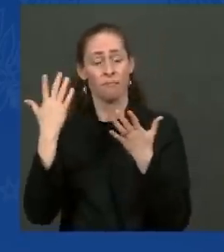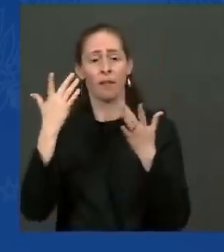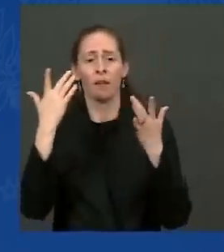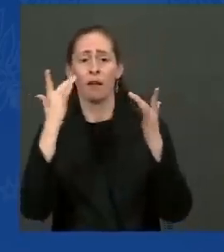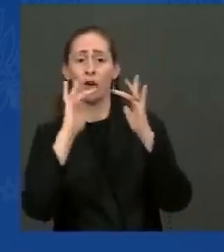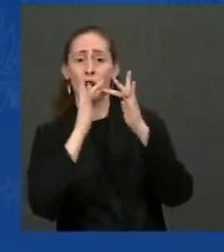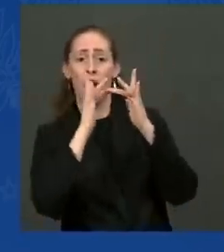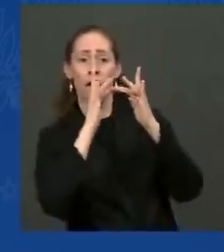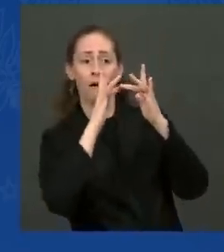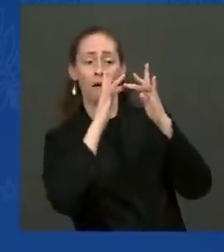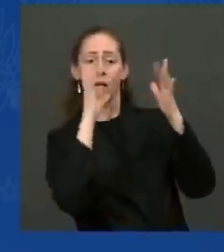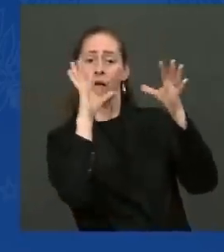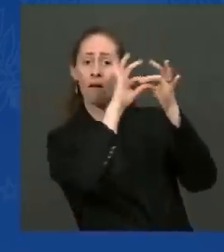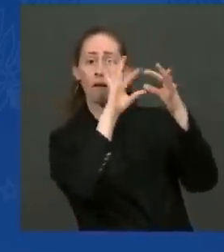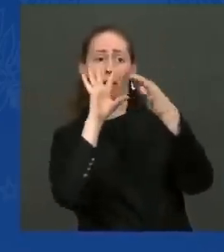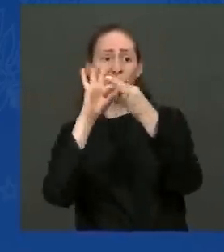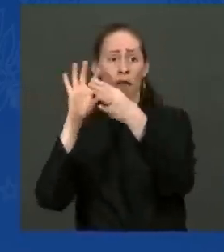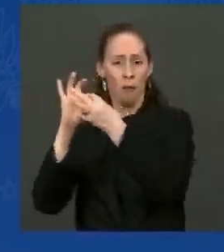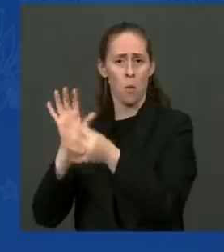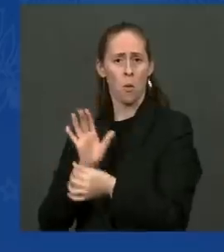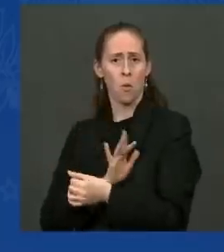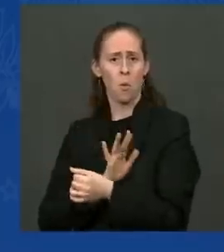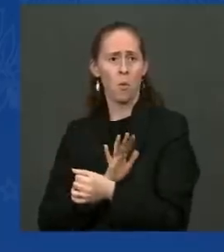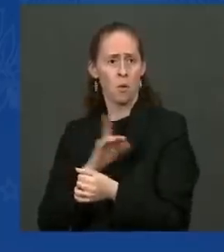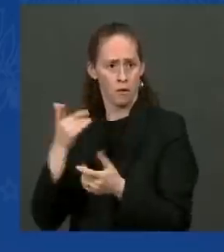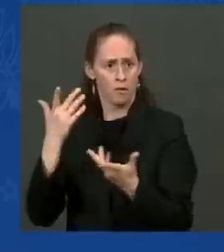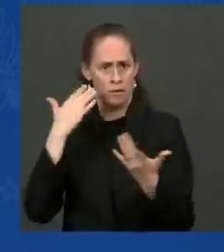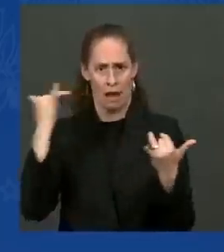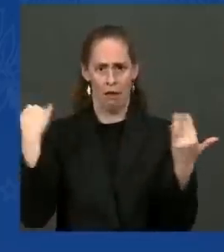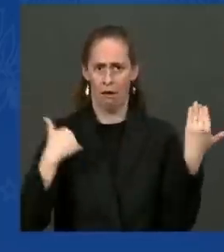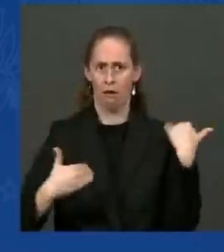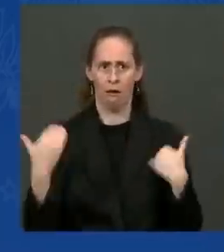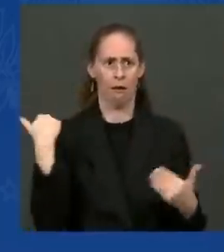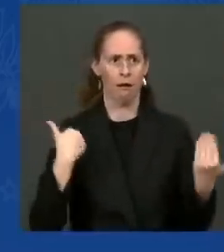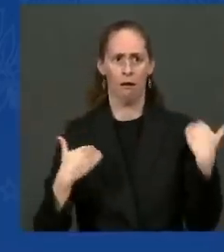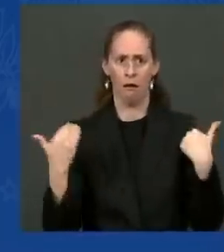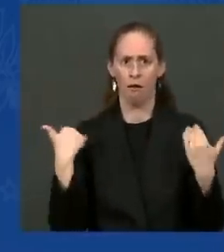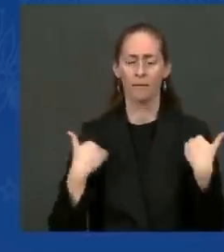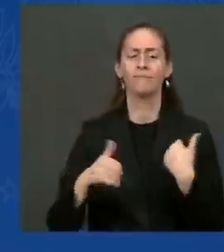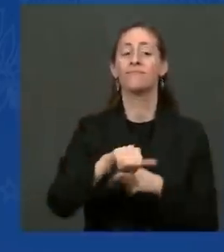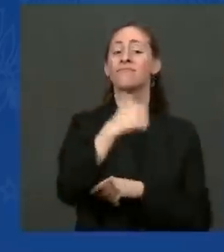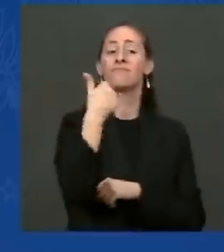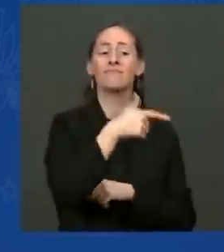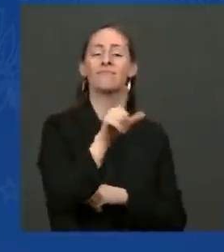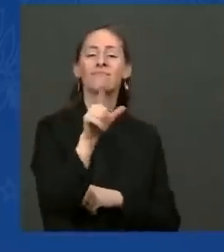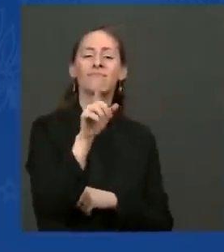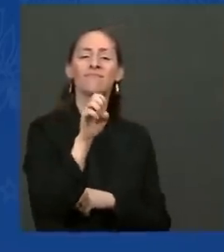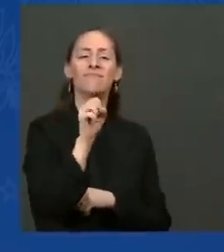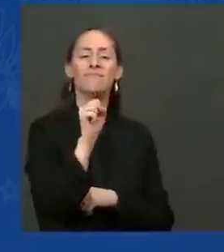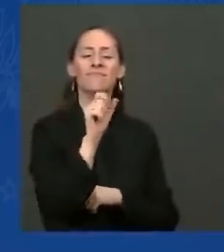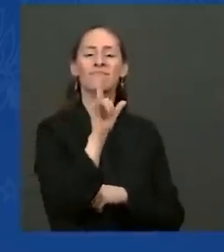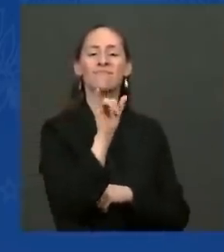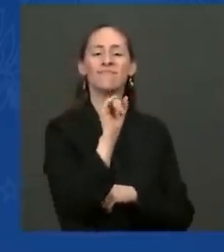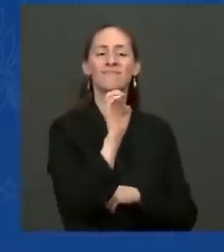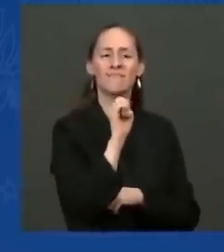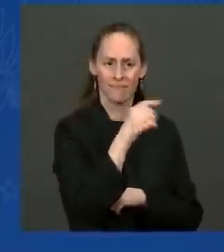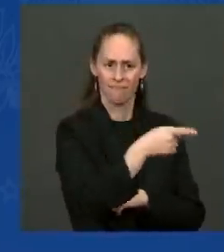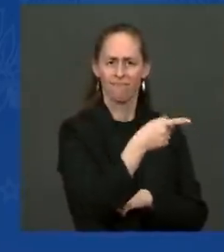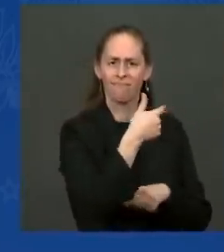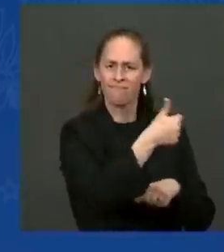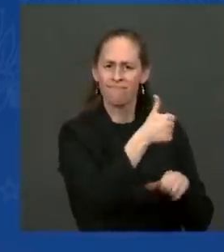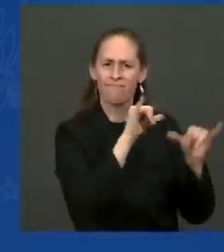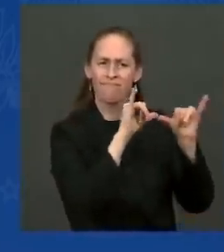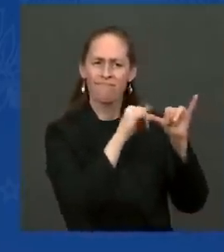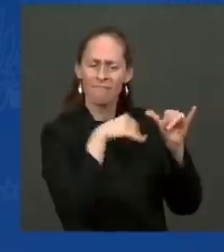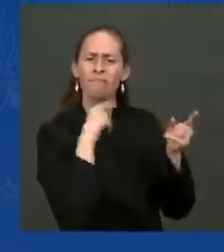demand for high-speed internet. Or Leslie Kilgore, an engineer I met with in North Carolina, whose